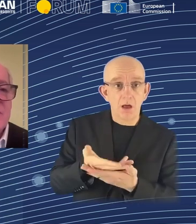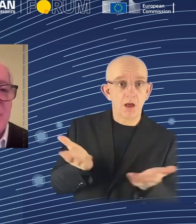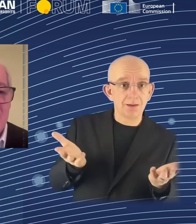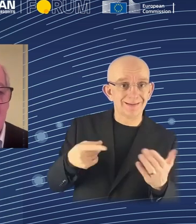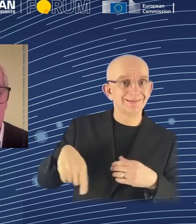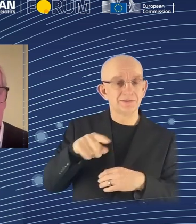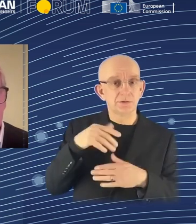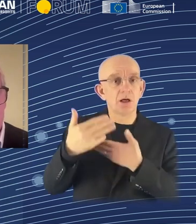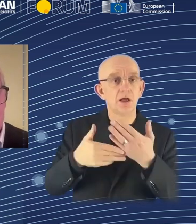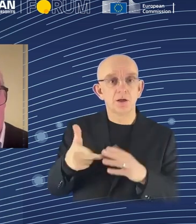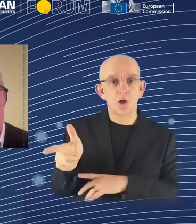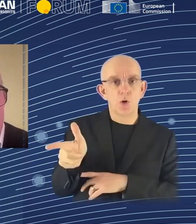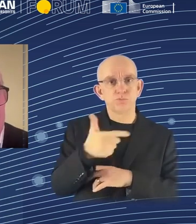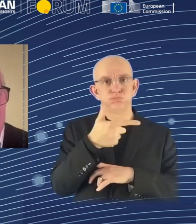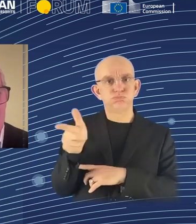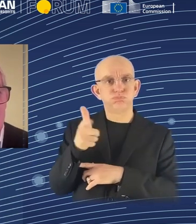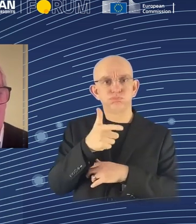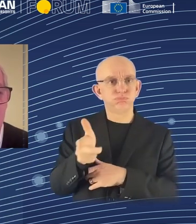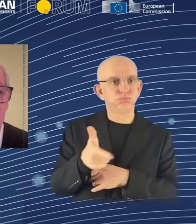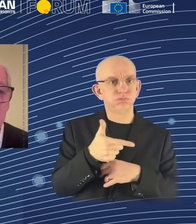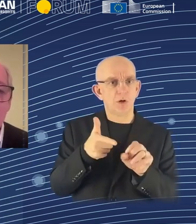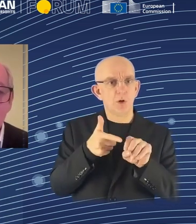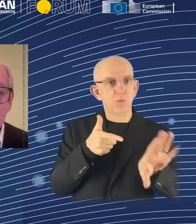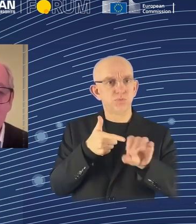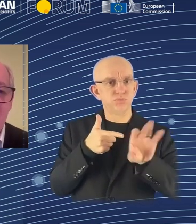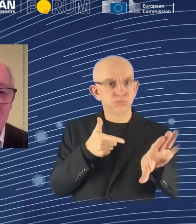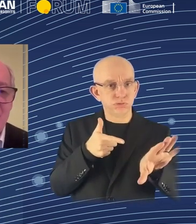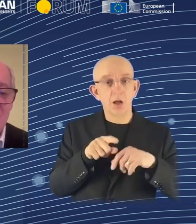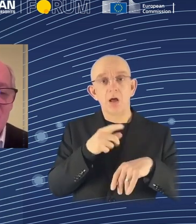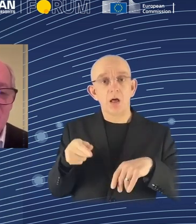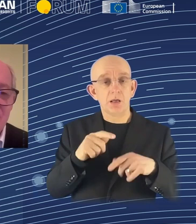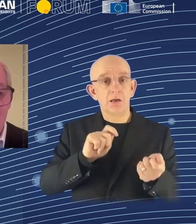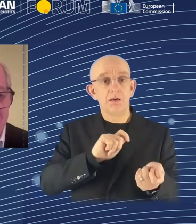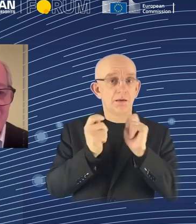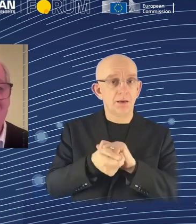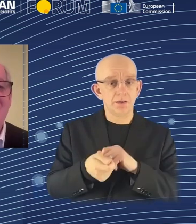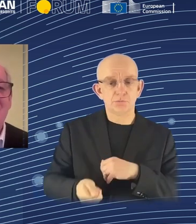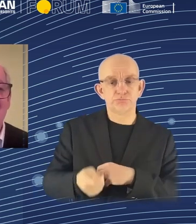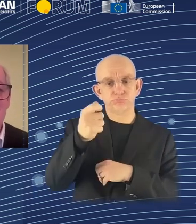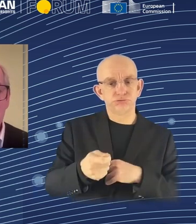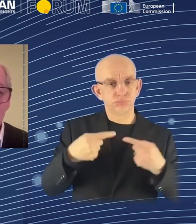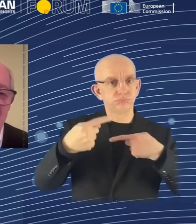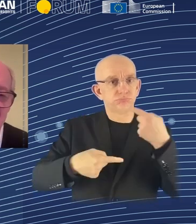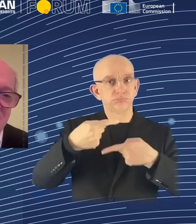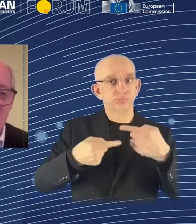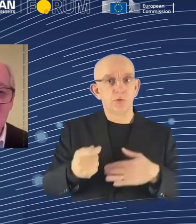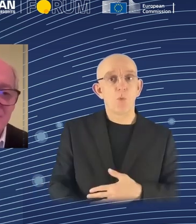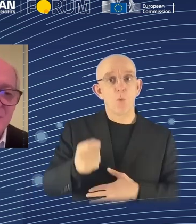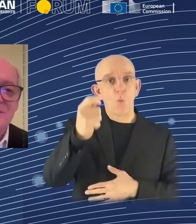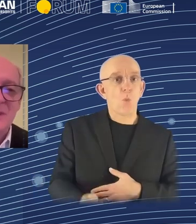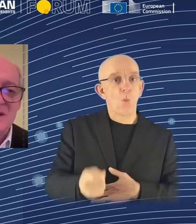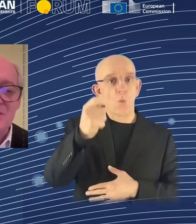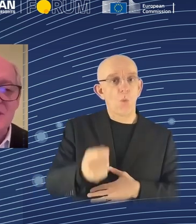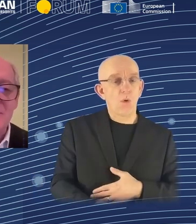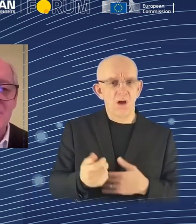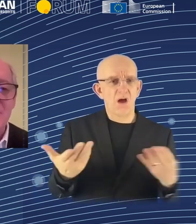to paint houses relatively cheaply. But people don't want to paint their houses every week. They're still painting their house every